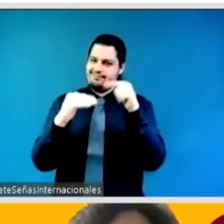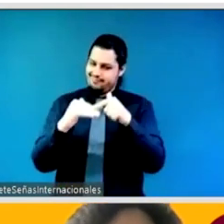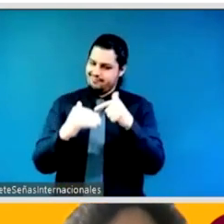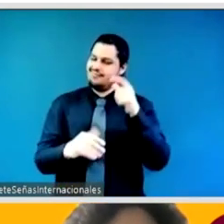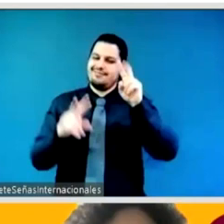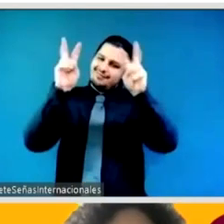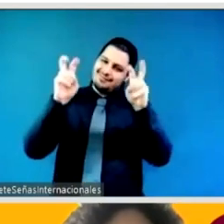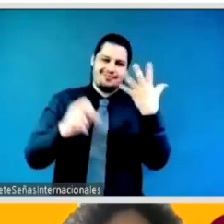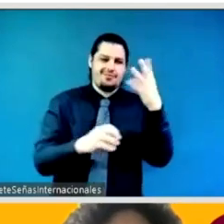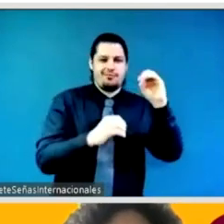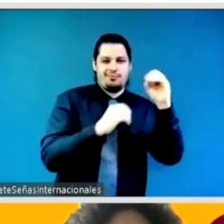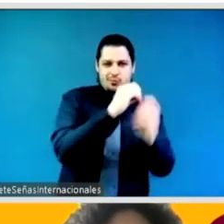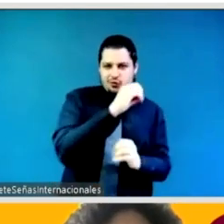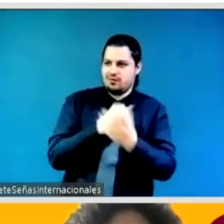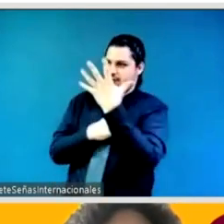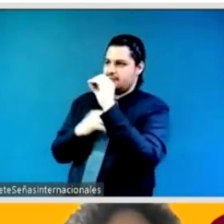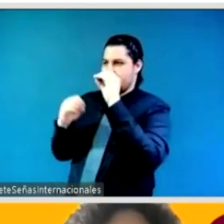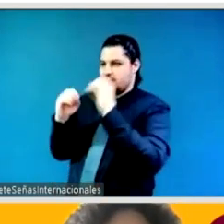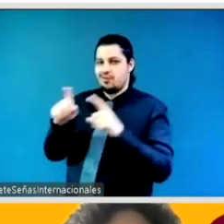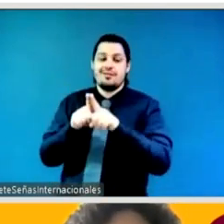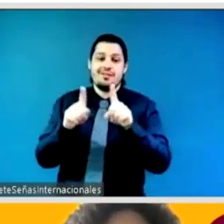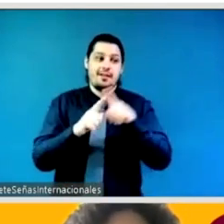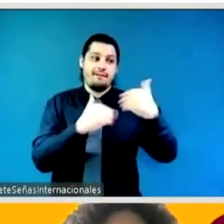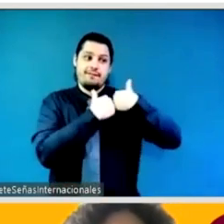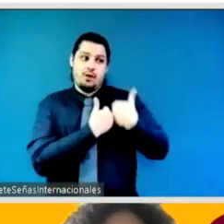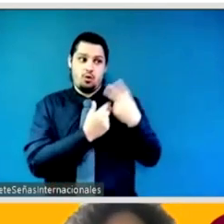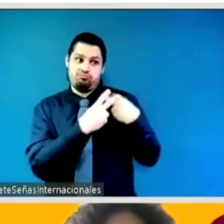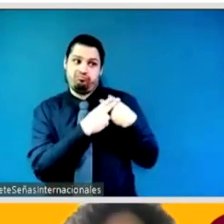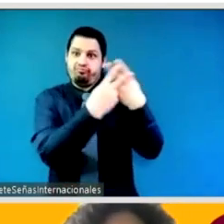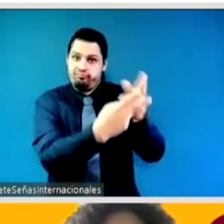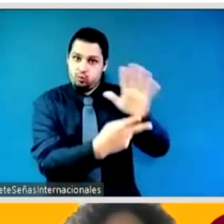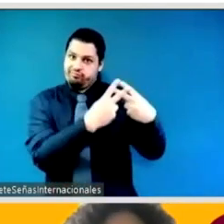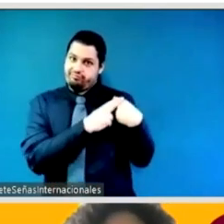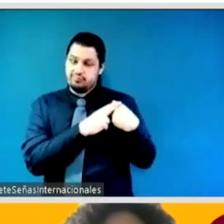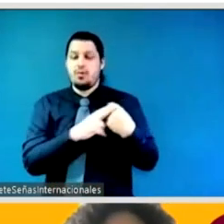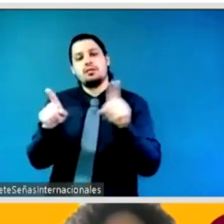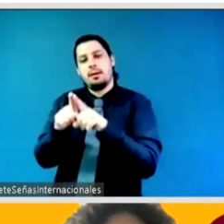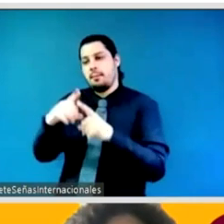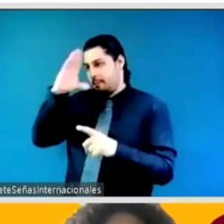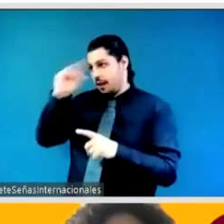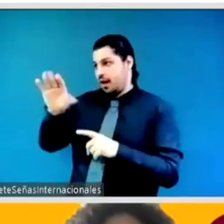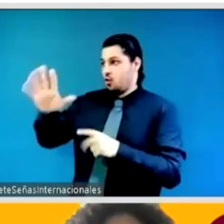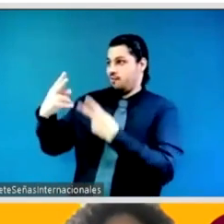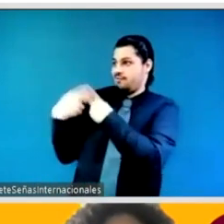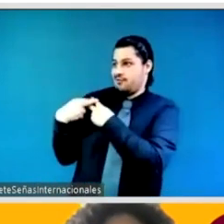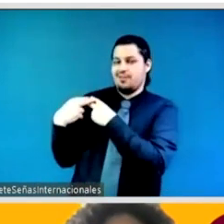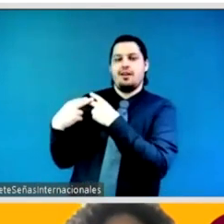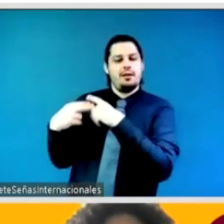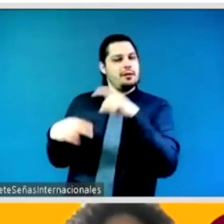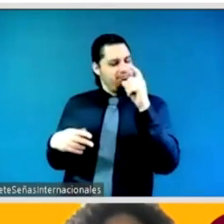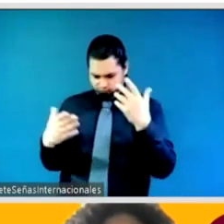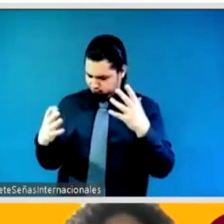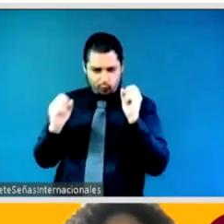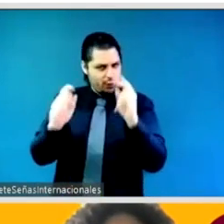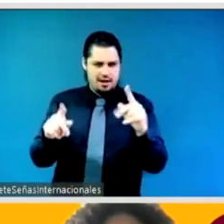showing that ambitious targets are possible when there is political will so I hope this provides a necessary push and